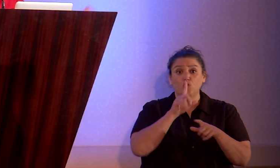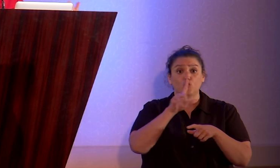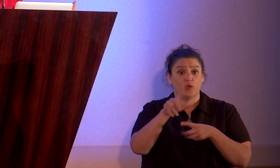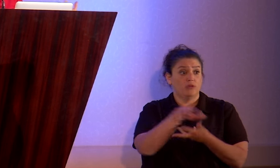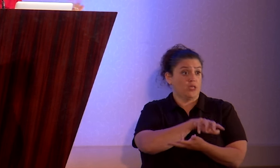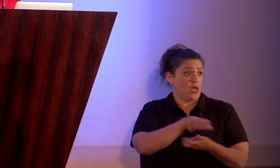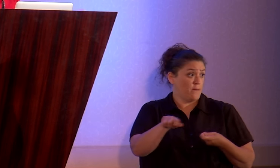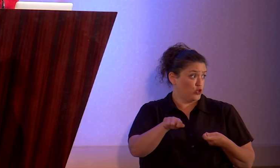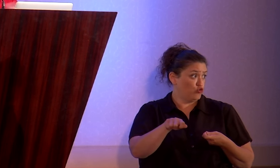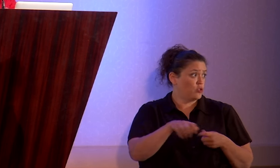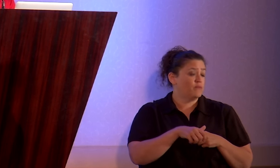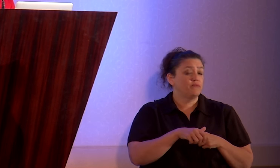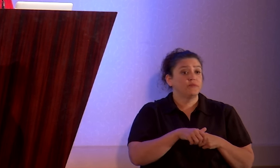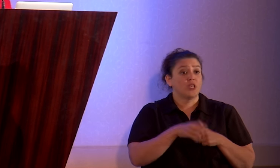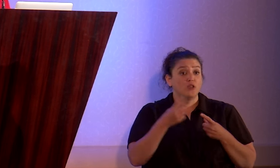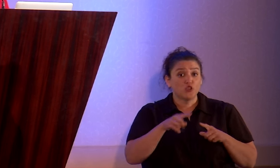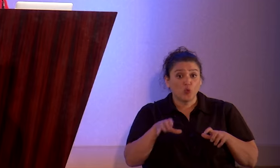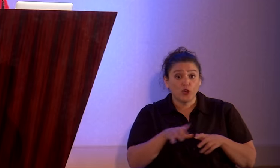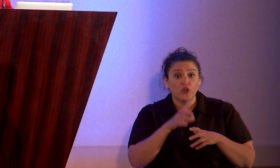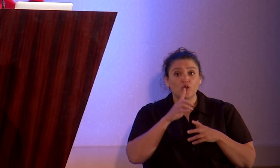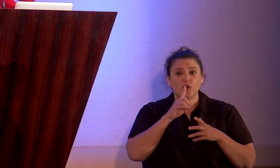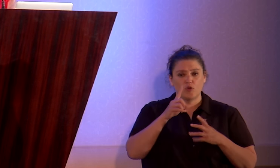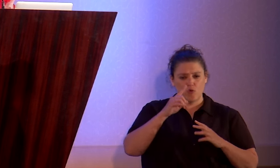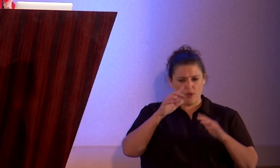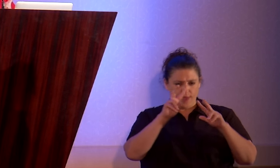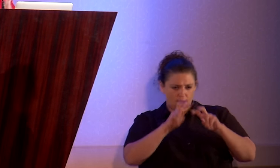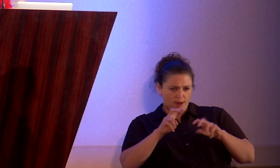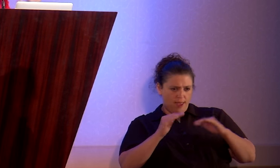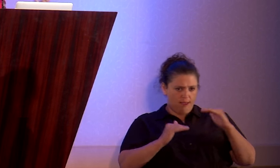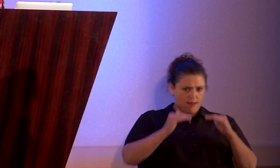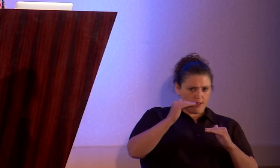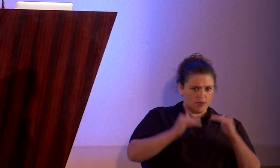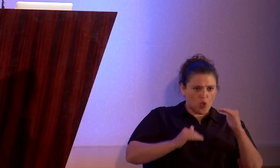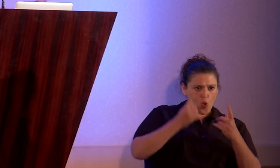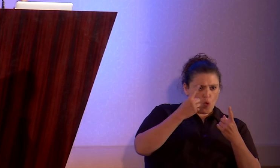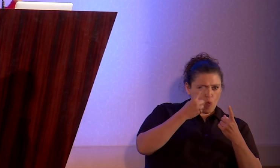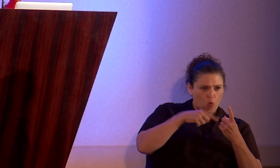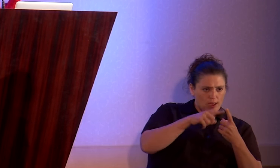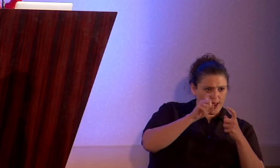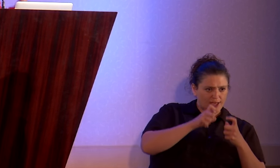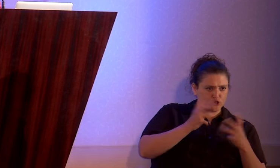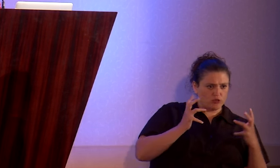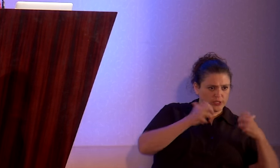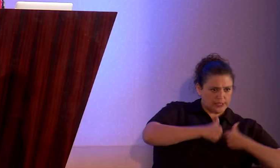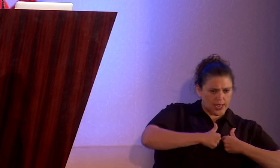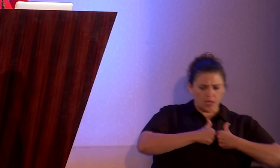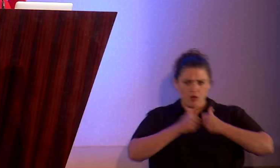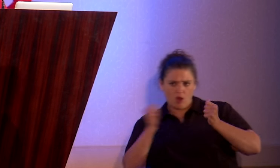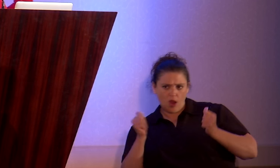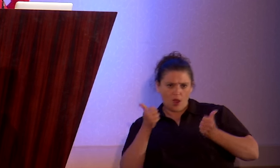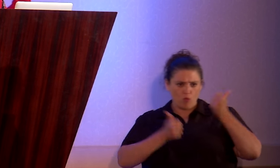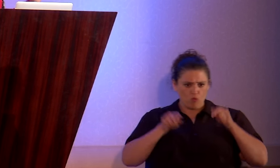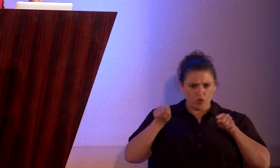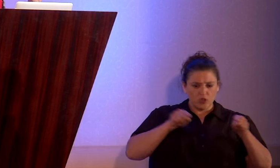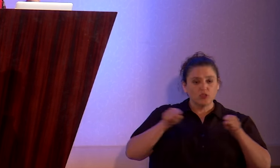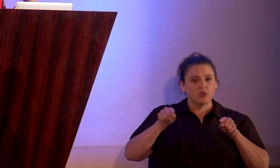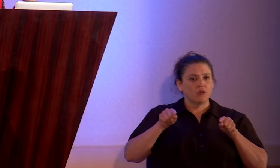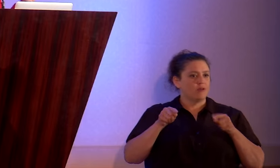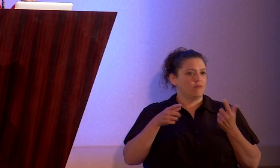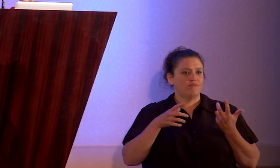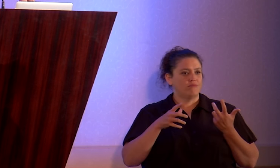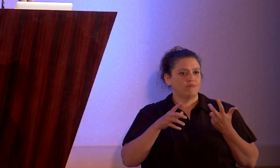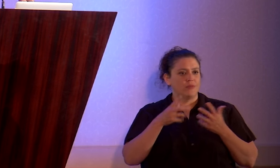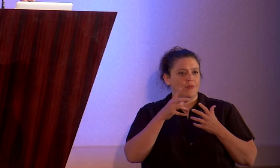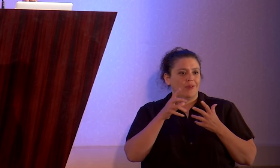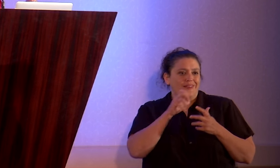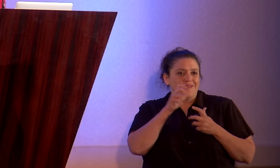So, when you're doing your cost-benefit analysis about coming out versus staying in, remember, neither choice is